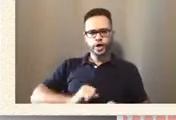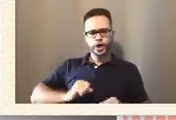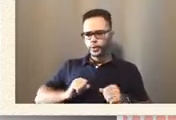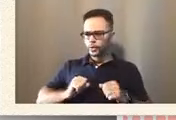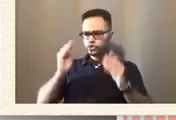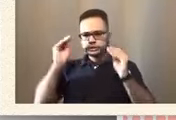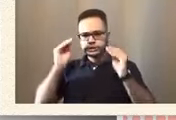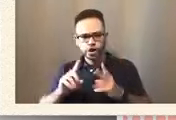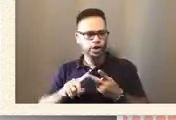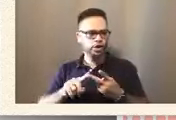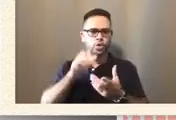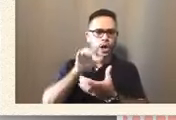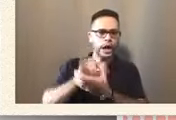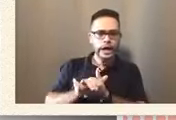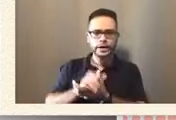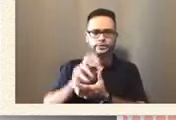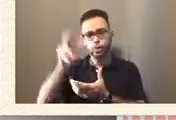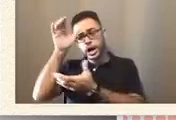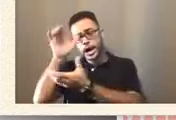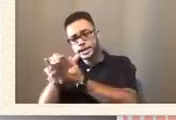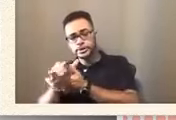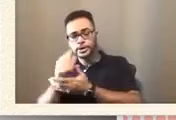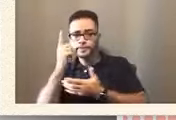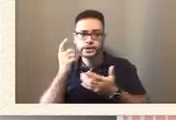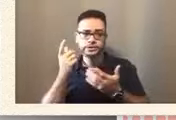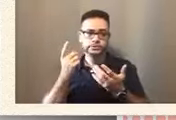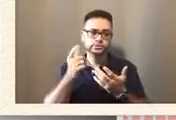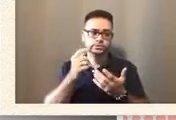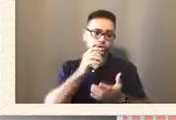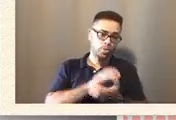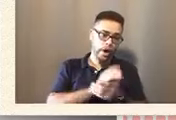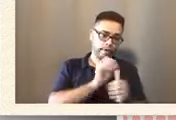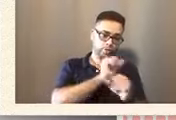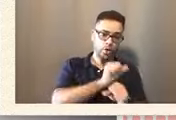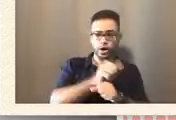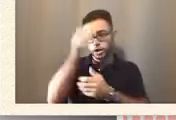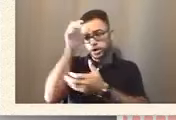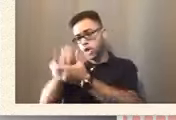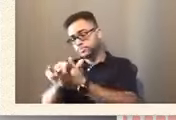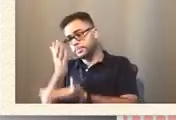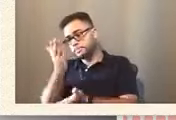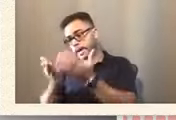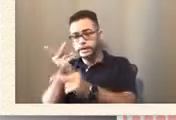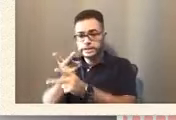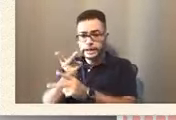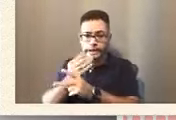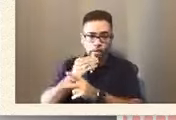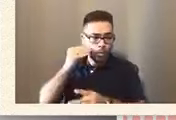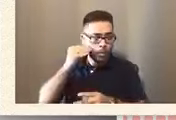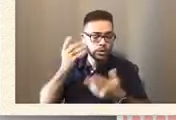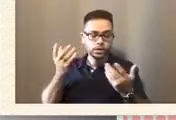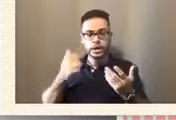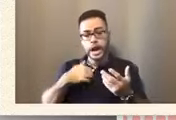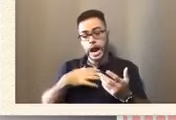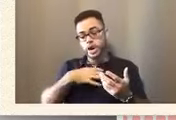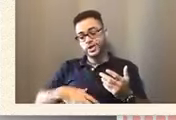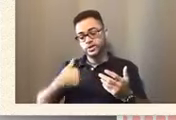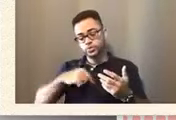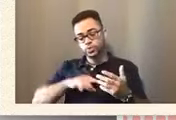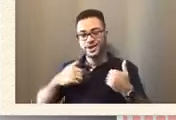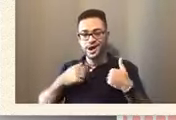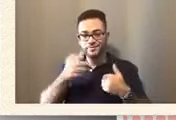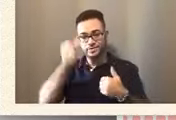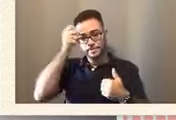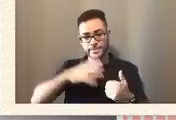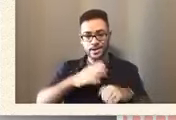or husband, because the wife is at work and the husband may be taking care of it. I wish we had some men on the panel, but it's